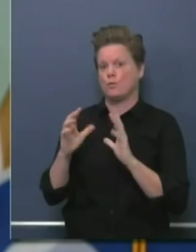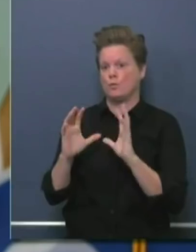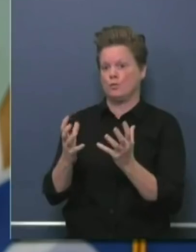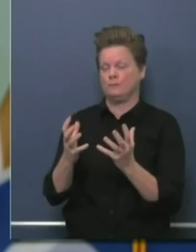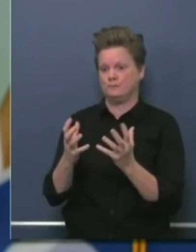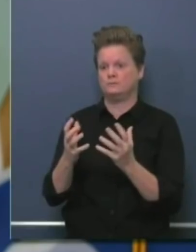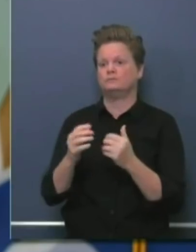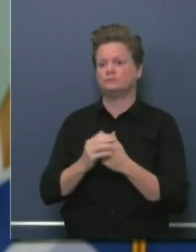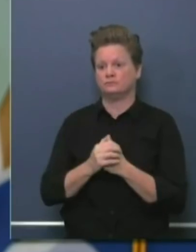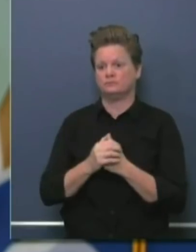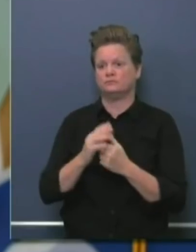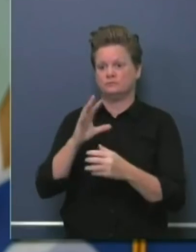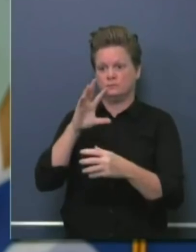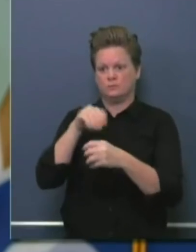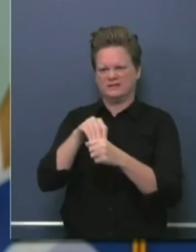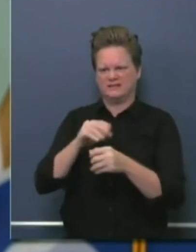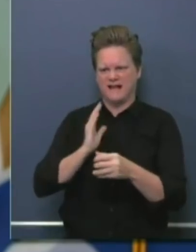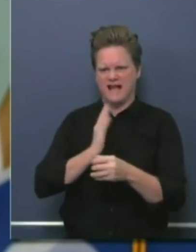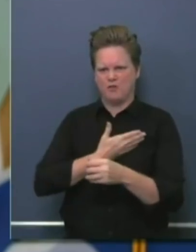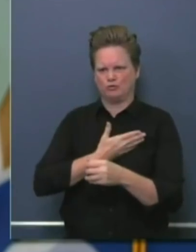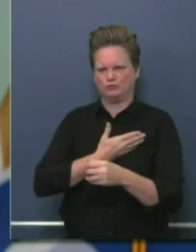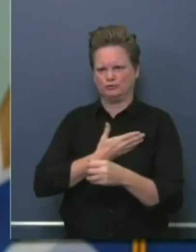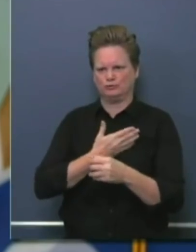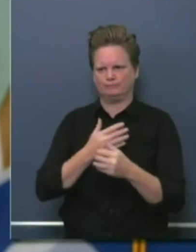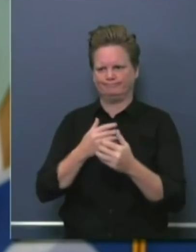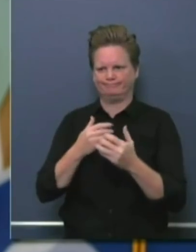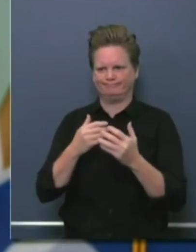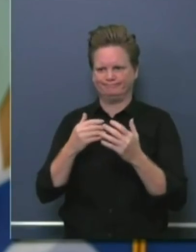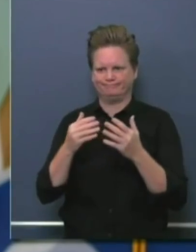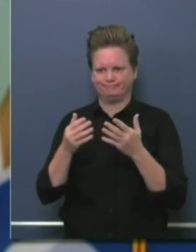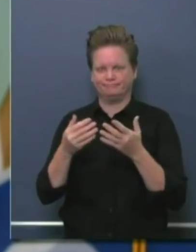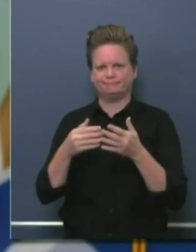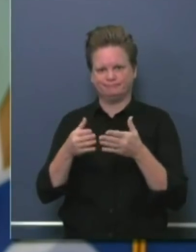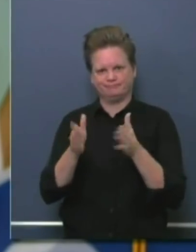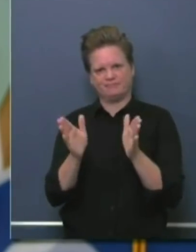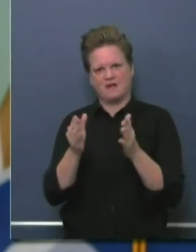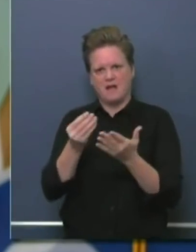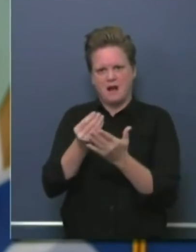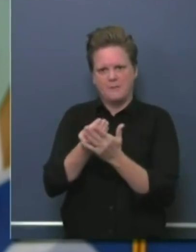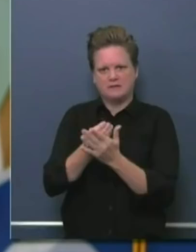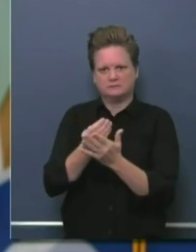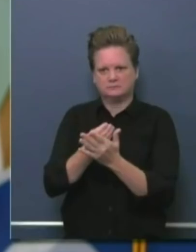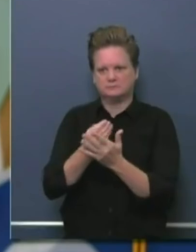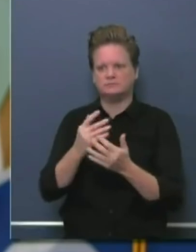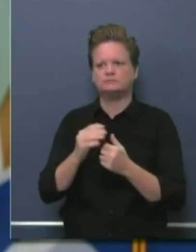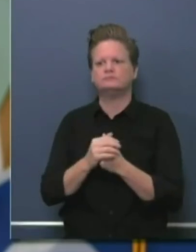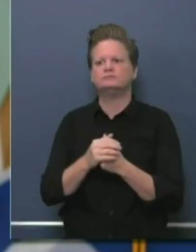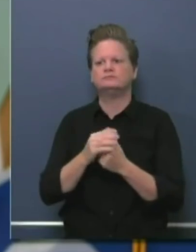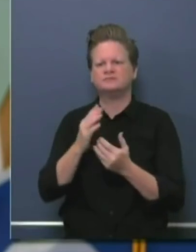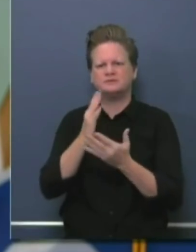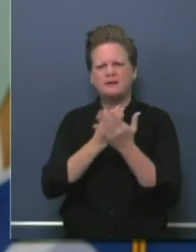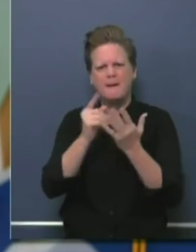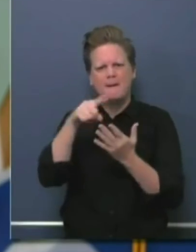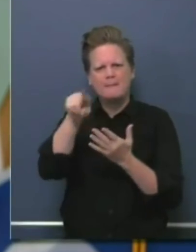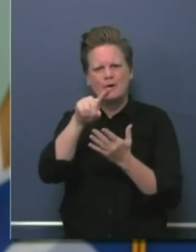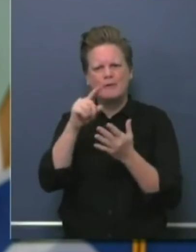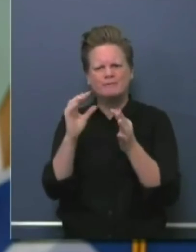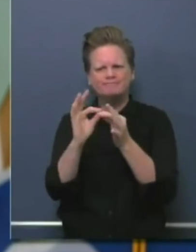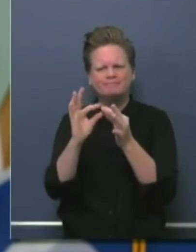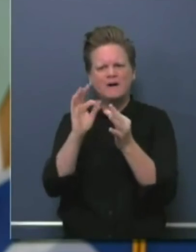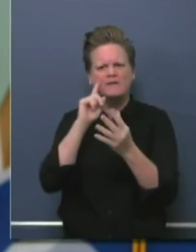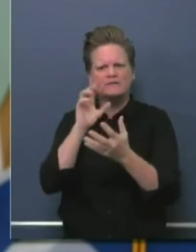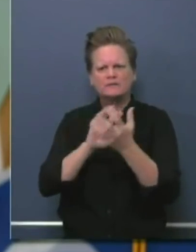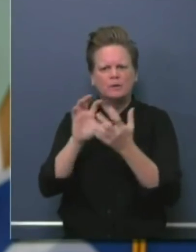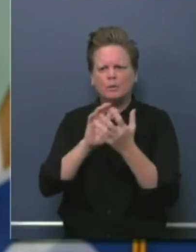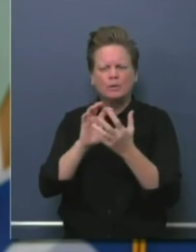our economy under what we call a rebuttable presumption. That may be confusing to some, except to say this. If you've tested